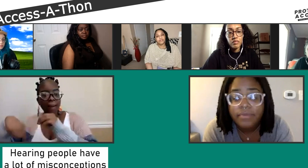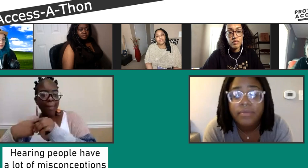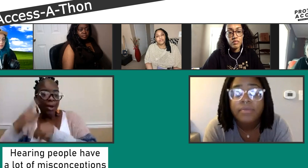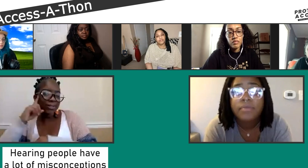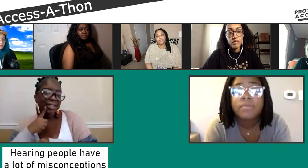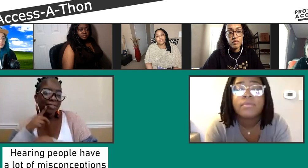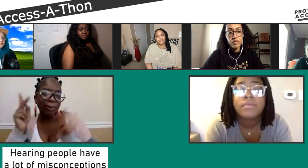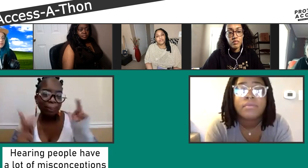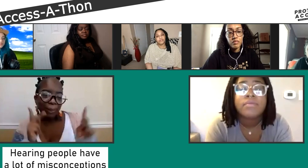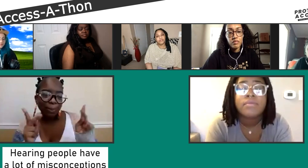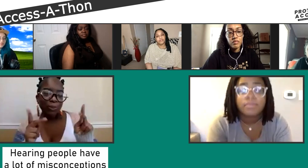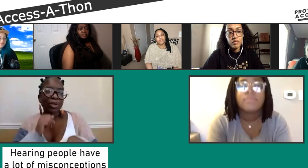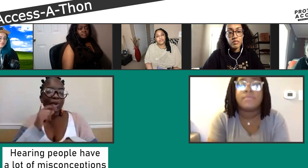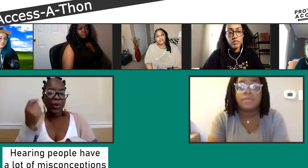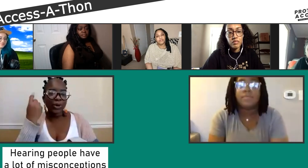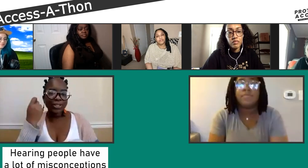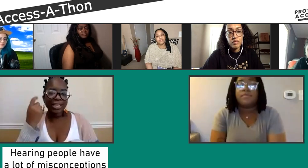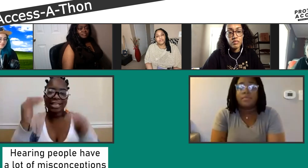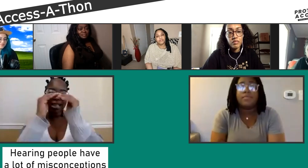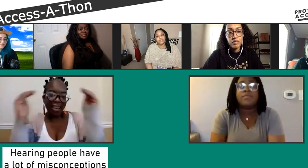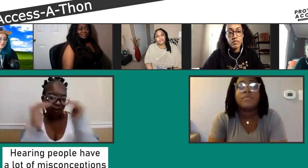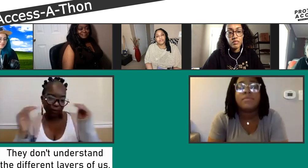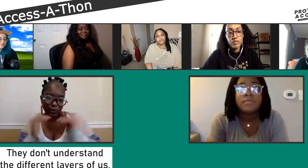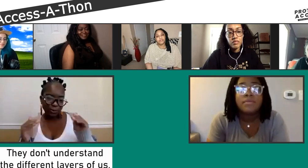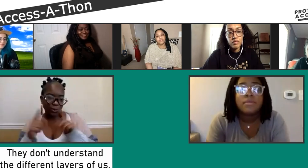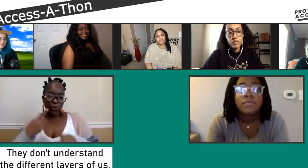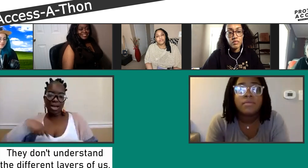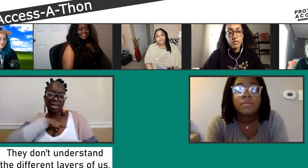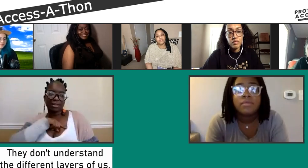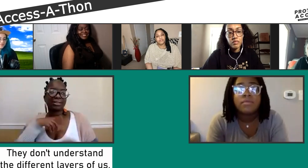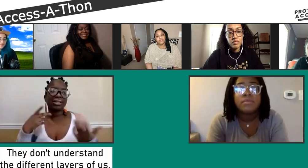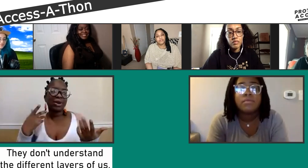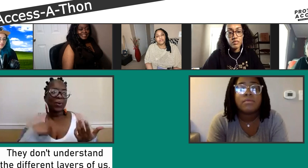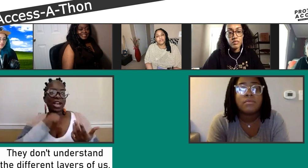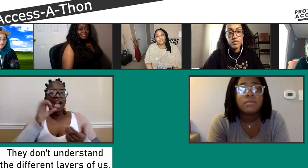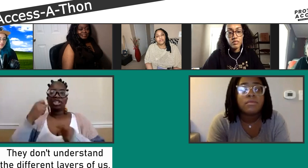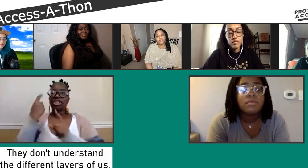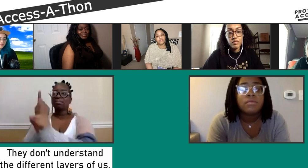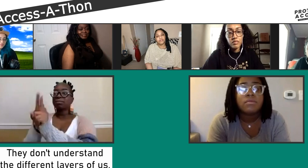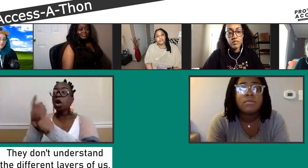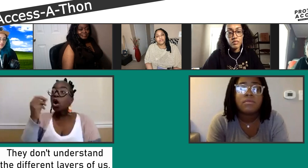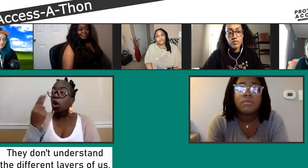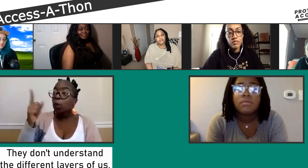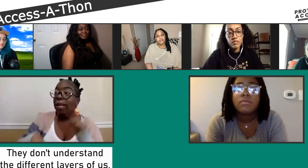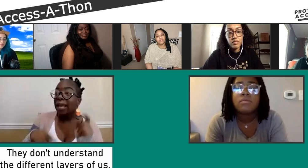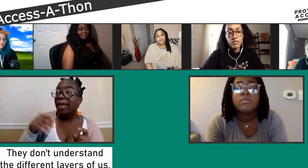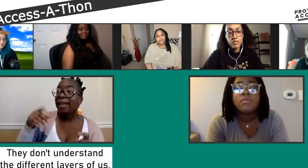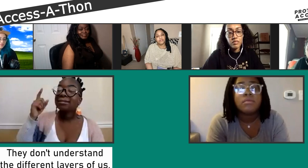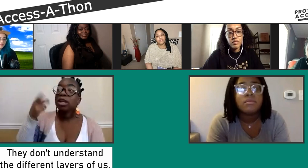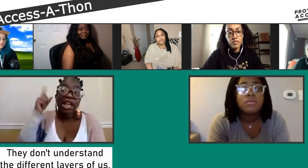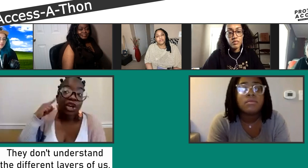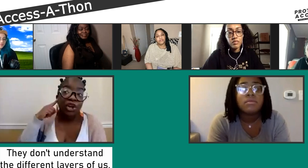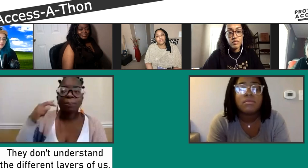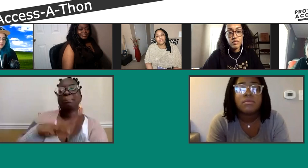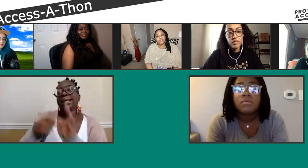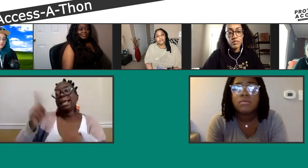in ASL. And it was so funny. kind of threw people off about ASL and what it looked like for me. And it